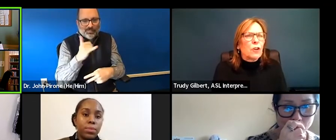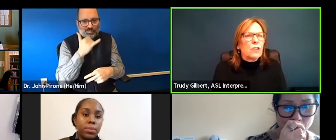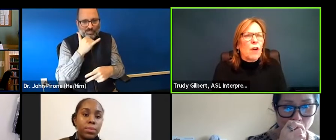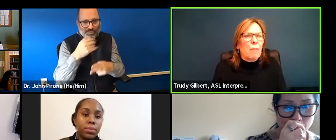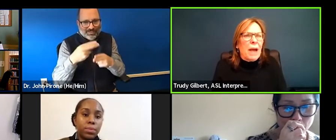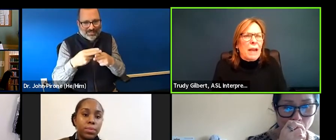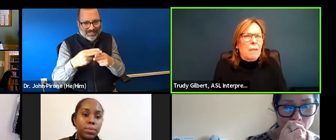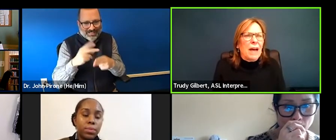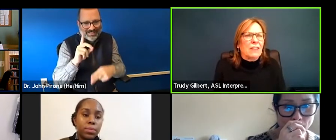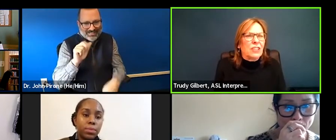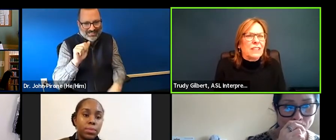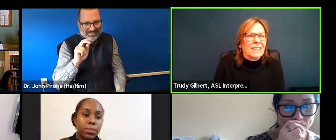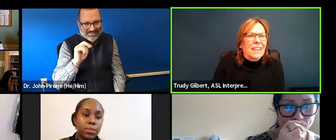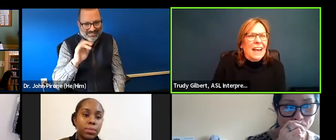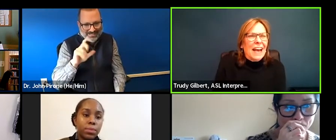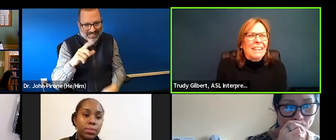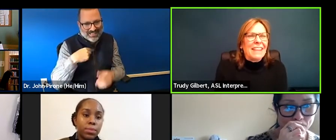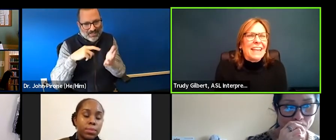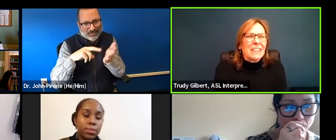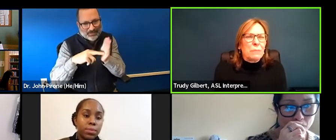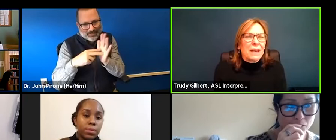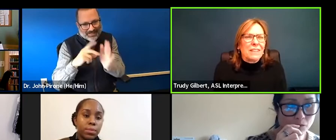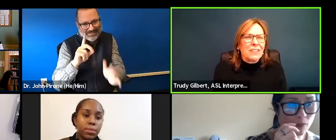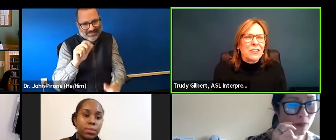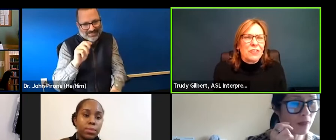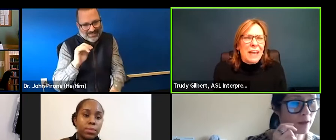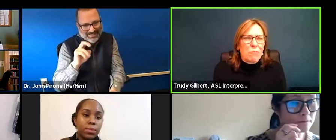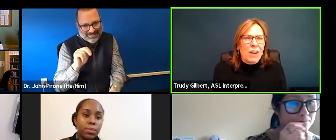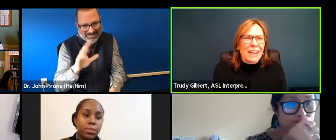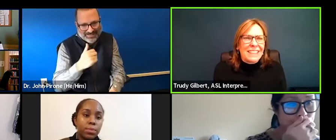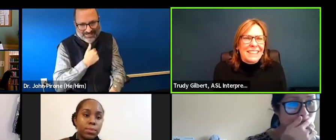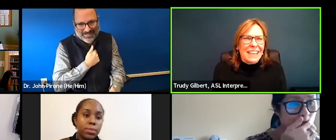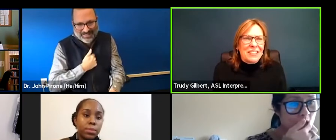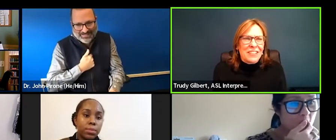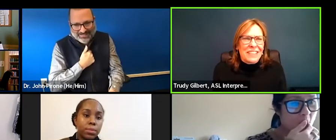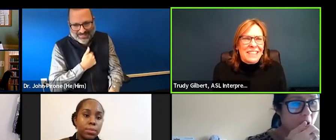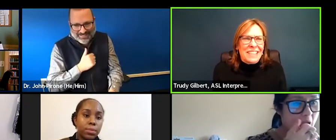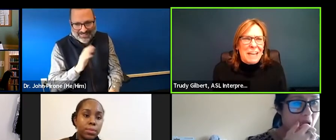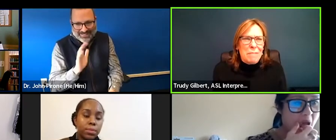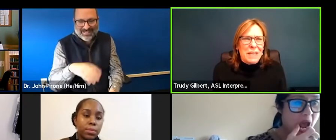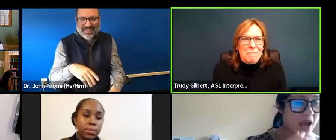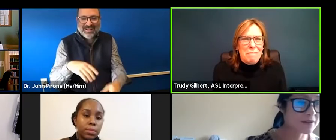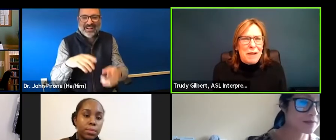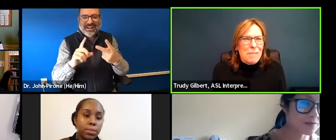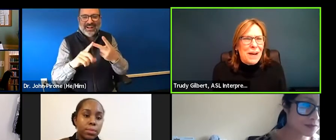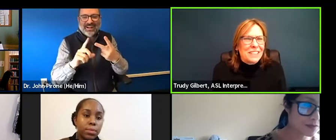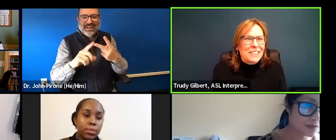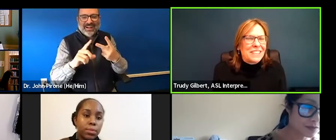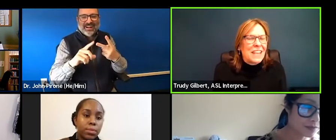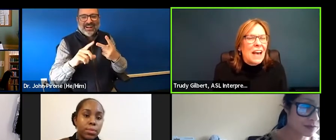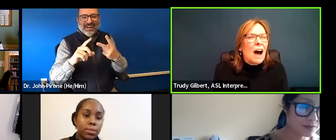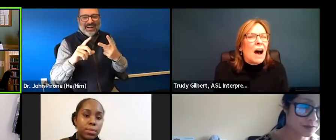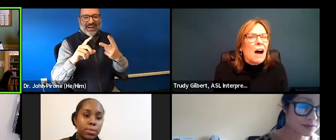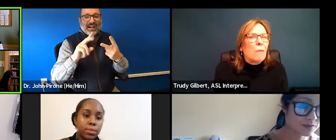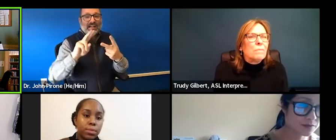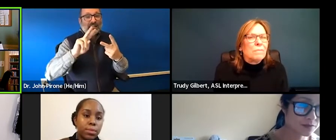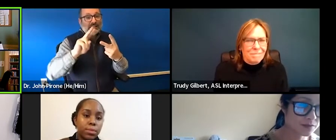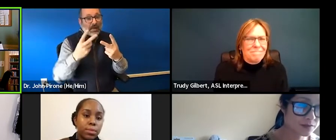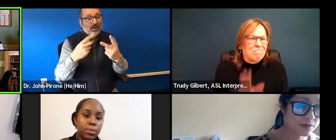Yes. First of all, my apologies. I think I spelled your name wrong. said Daniel and it's Damien. My apologies.